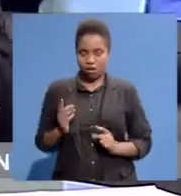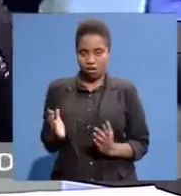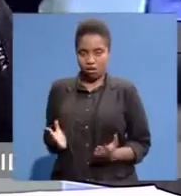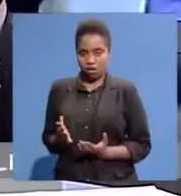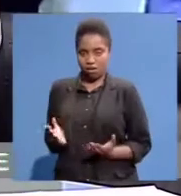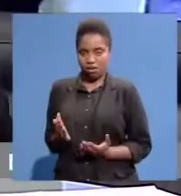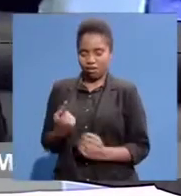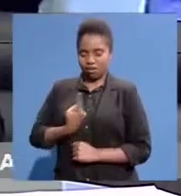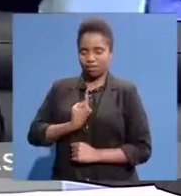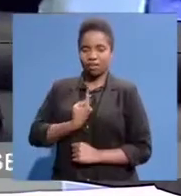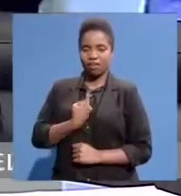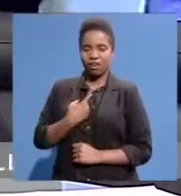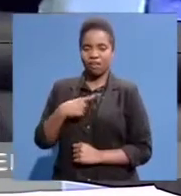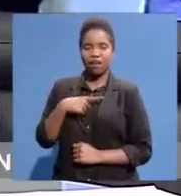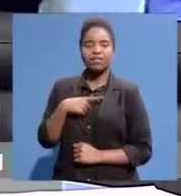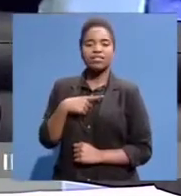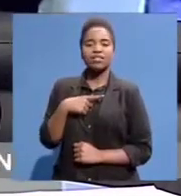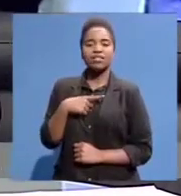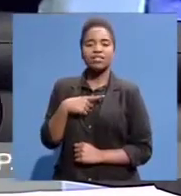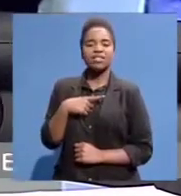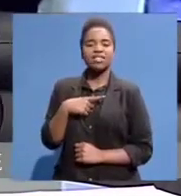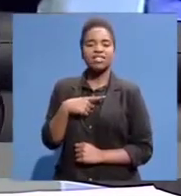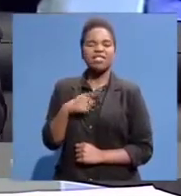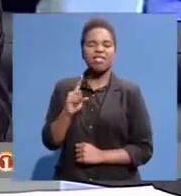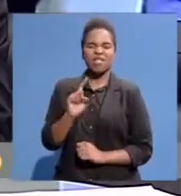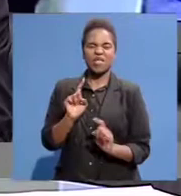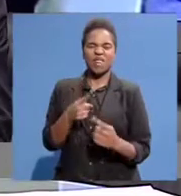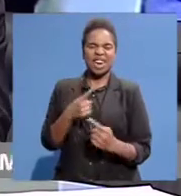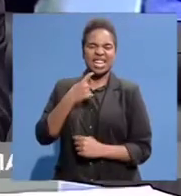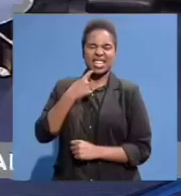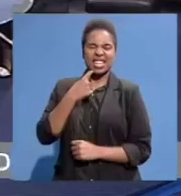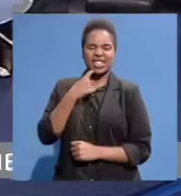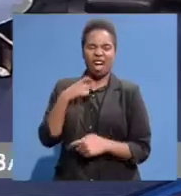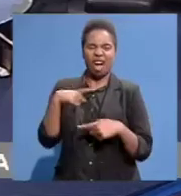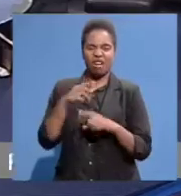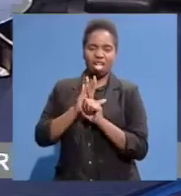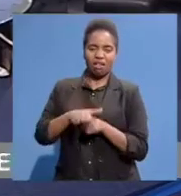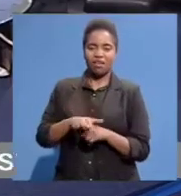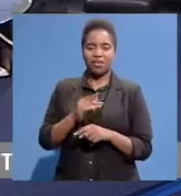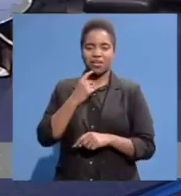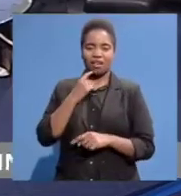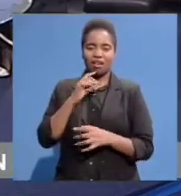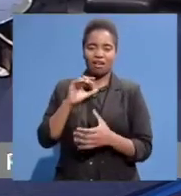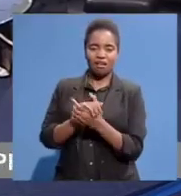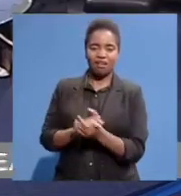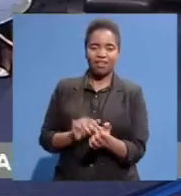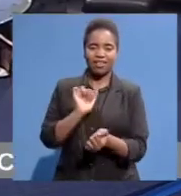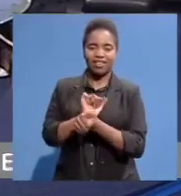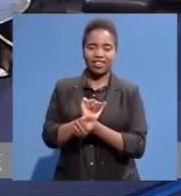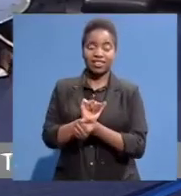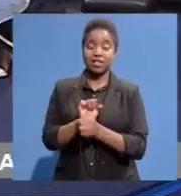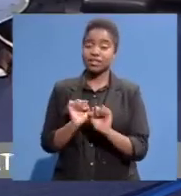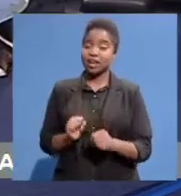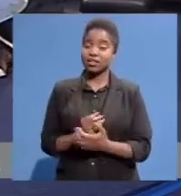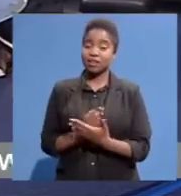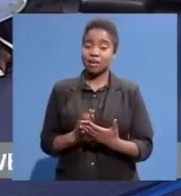We had profiles That were not easily Could be suppressed Even though some of the music That we made